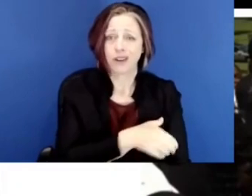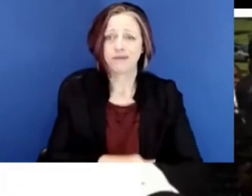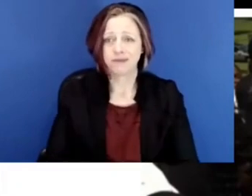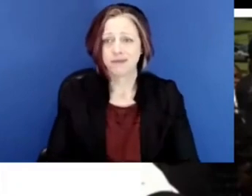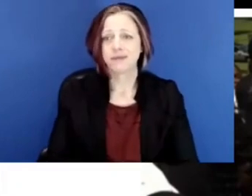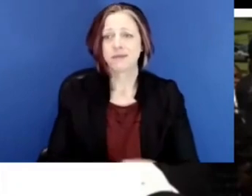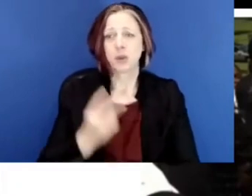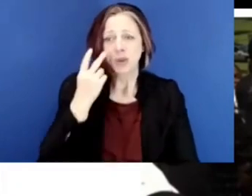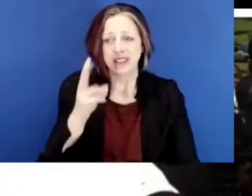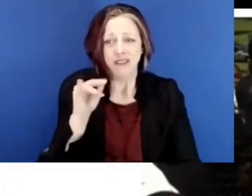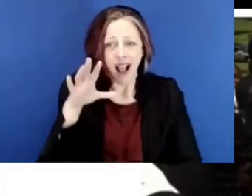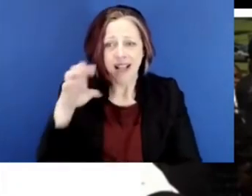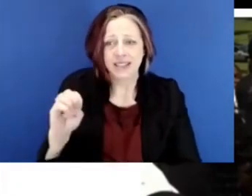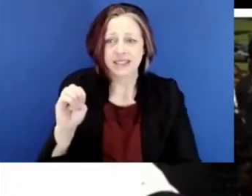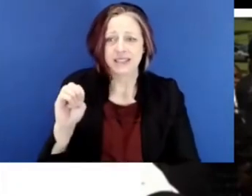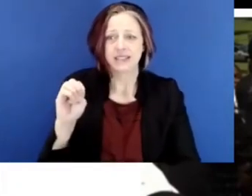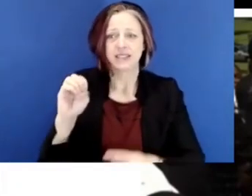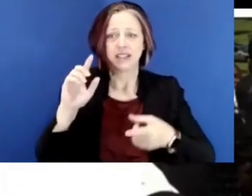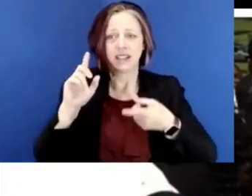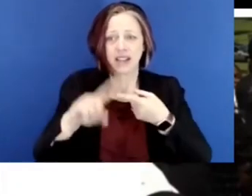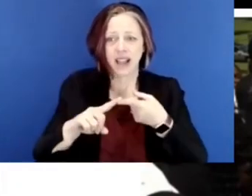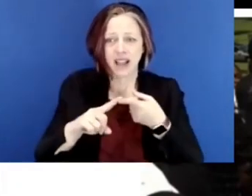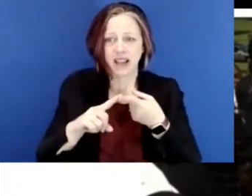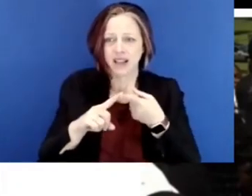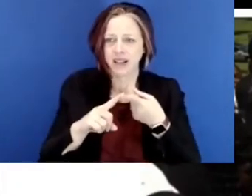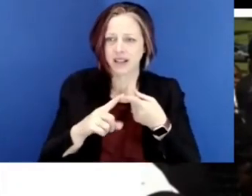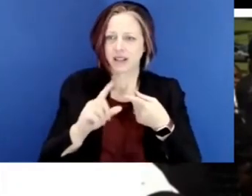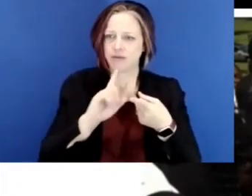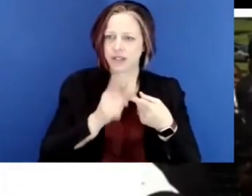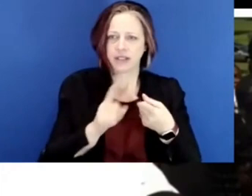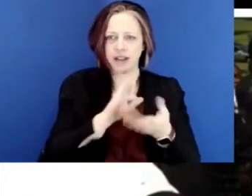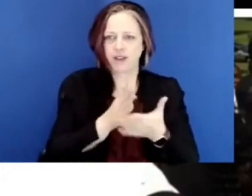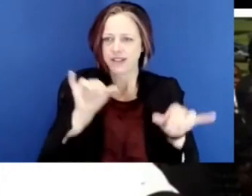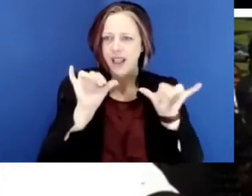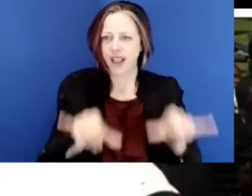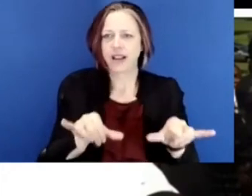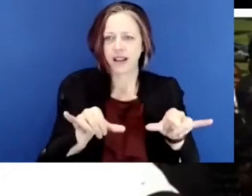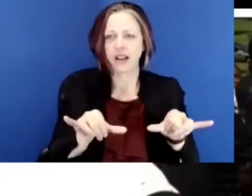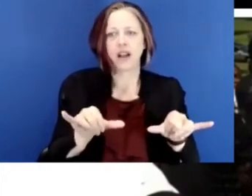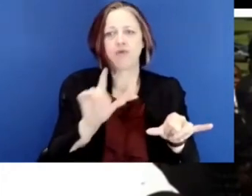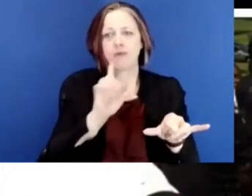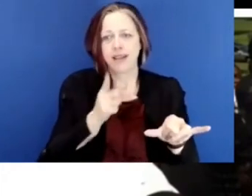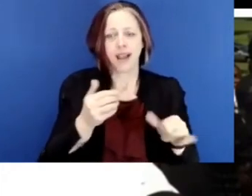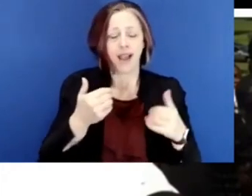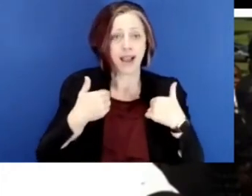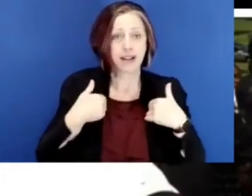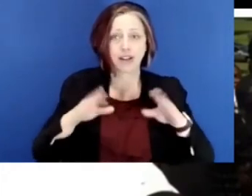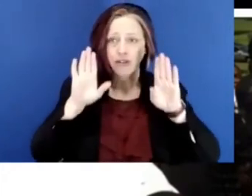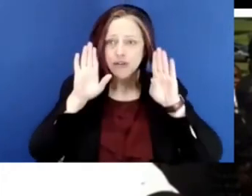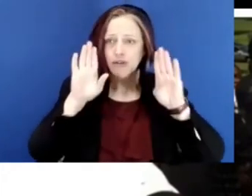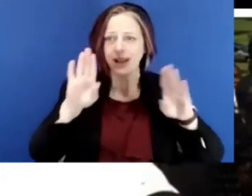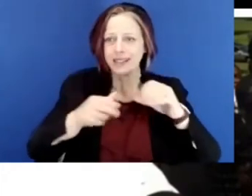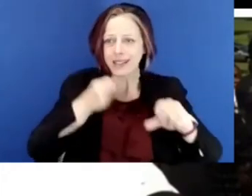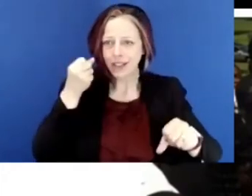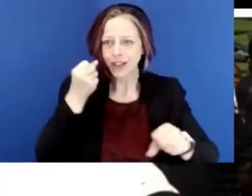coming in and saying, you are loved and you are valued. This place is loved. This place is valued. And you're not alone as a community.